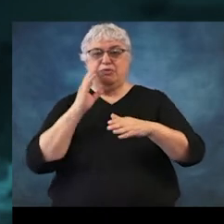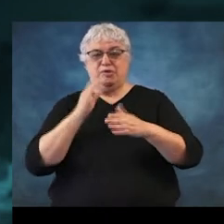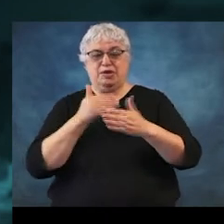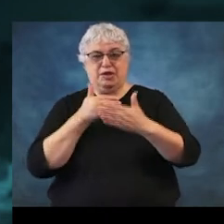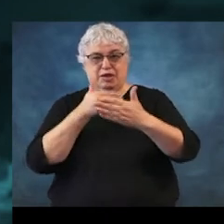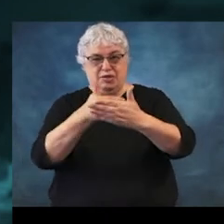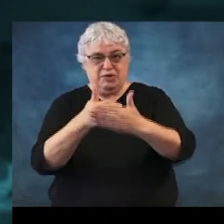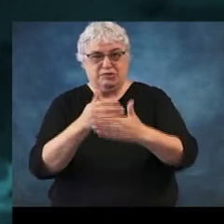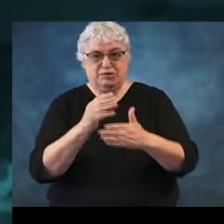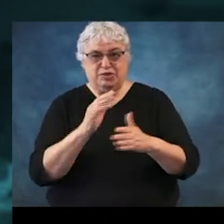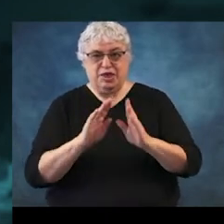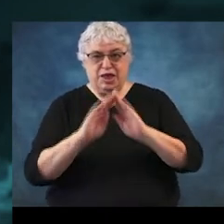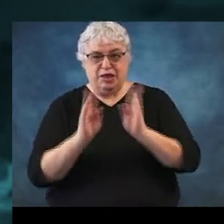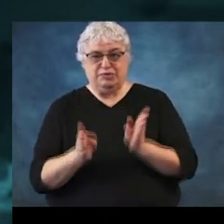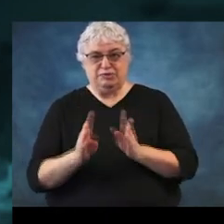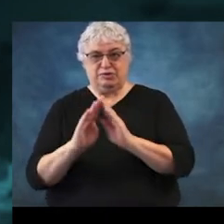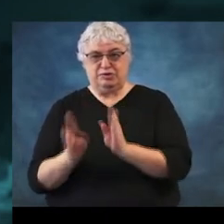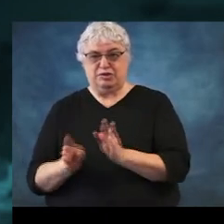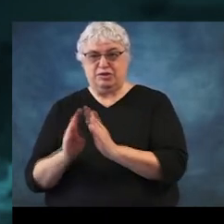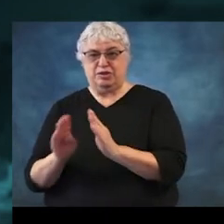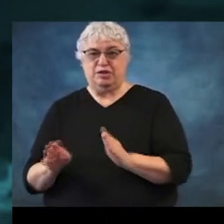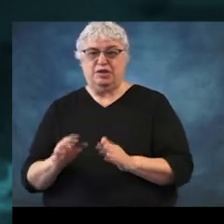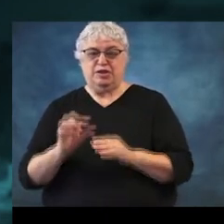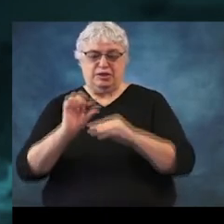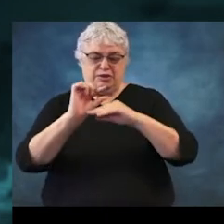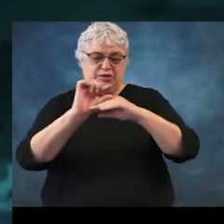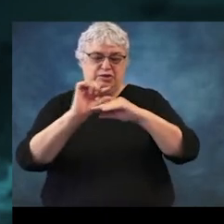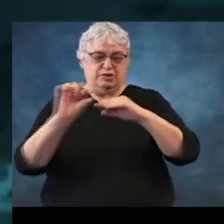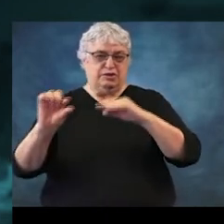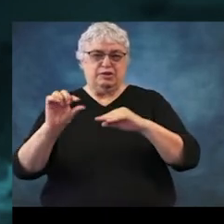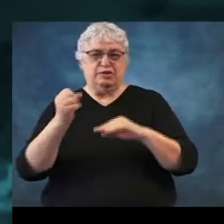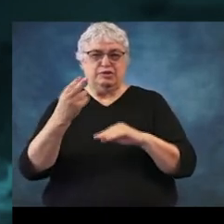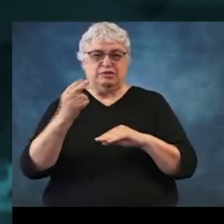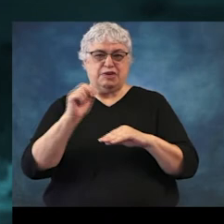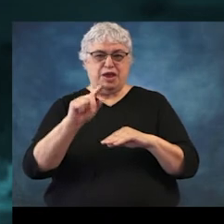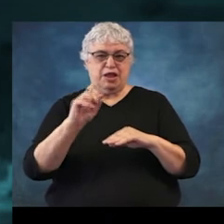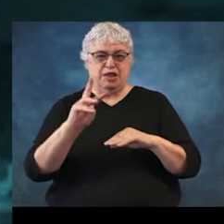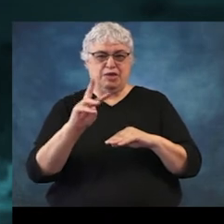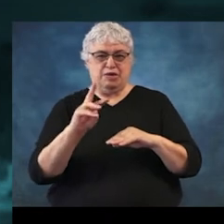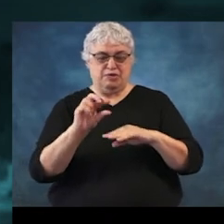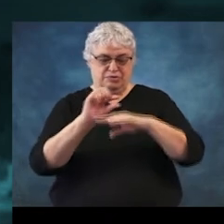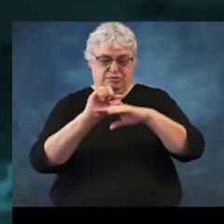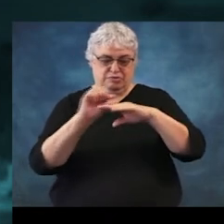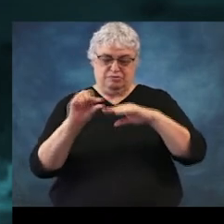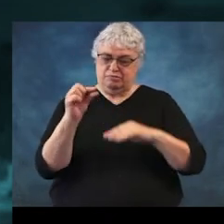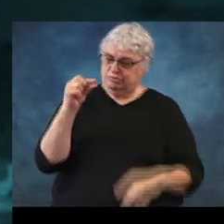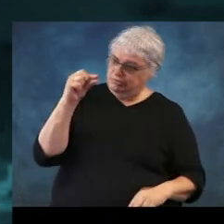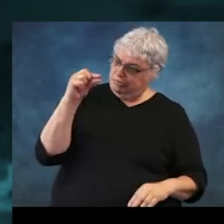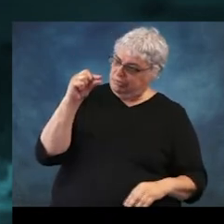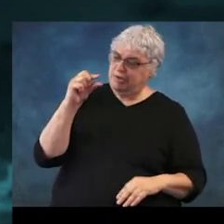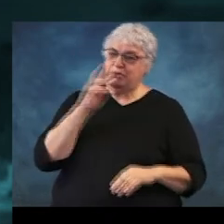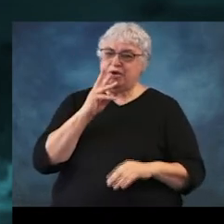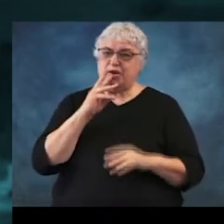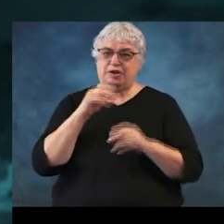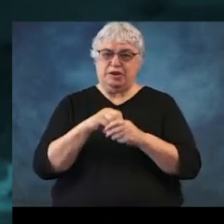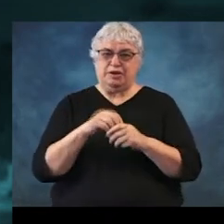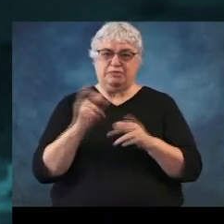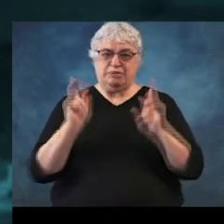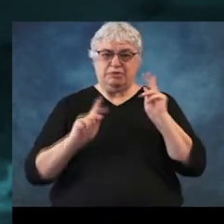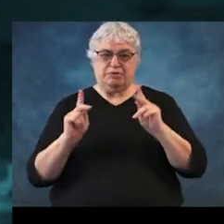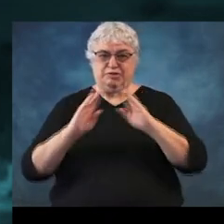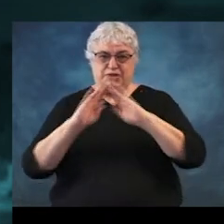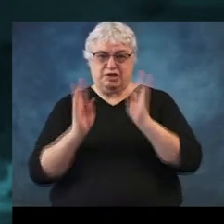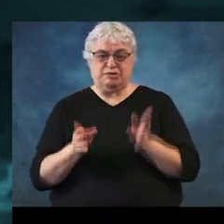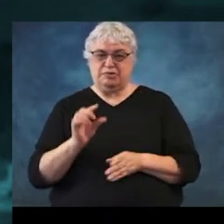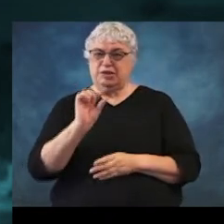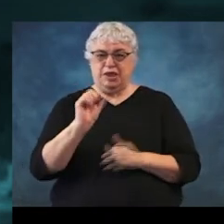homes. And this tends to be very shallow flooding, but any water in a structure is damaging. And this also